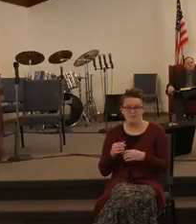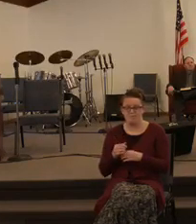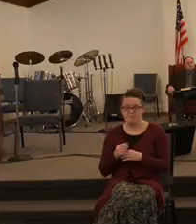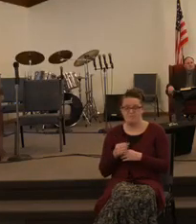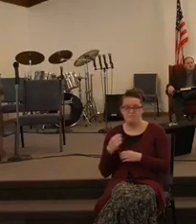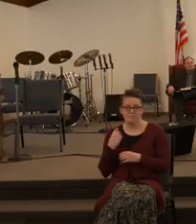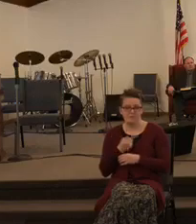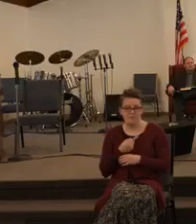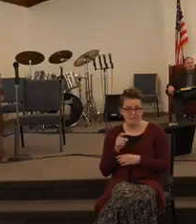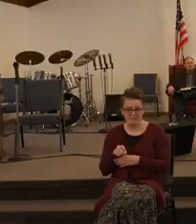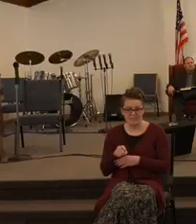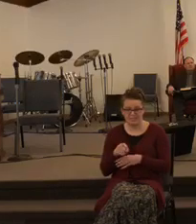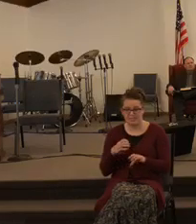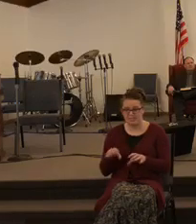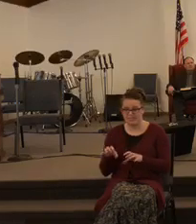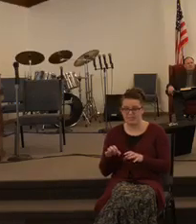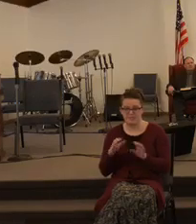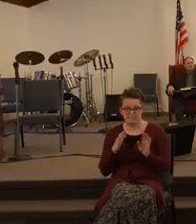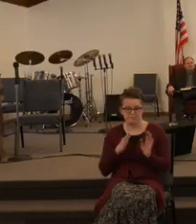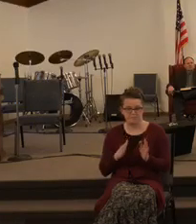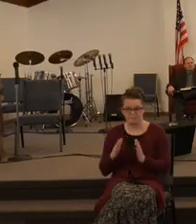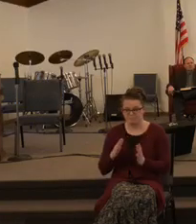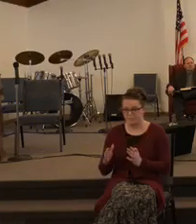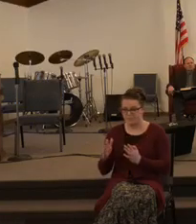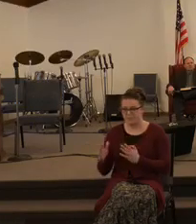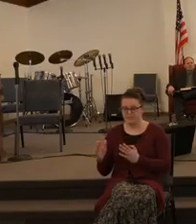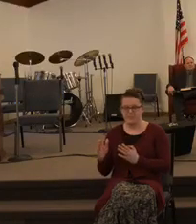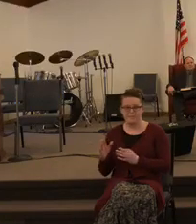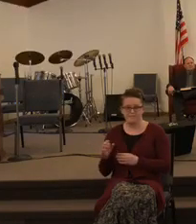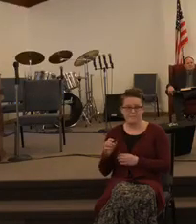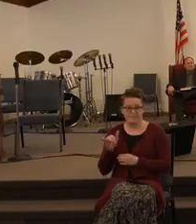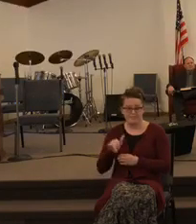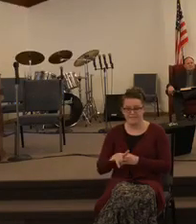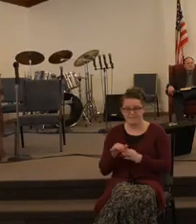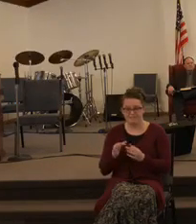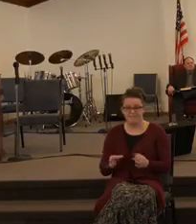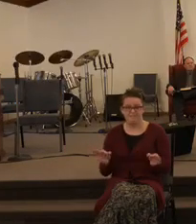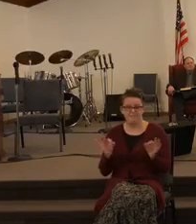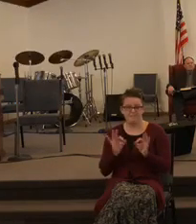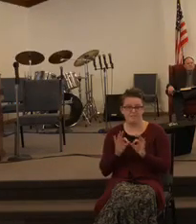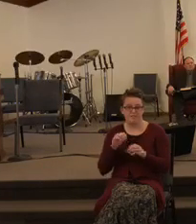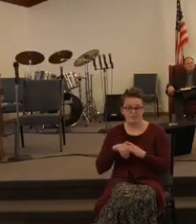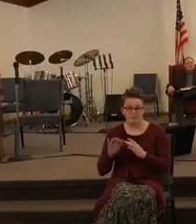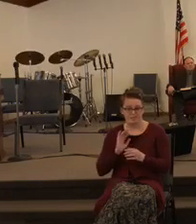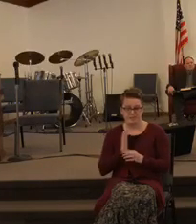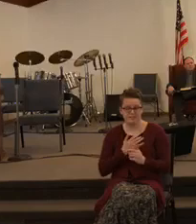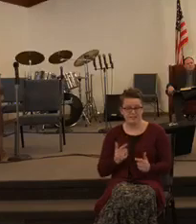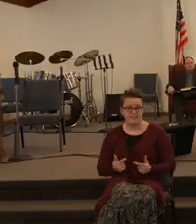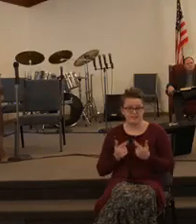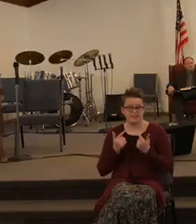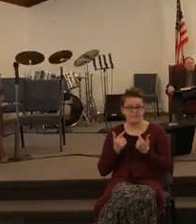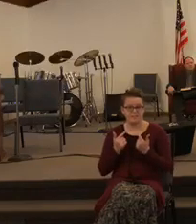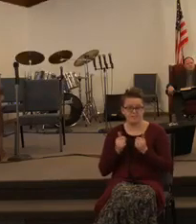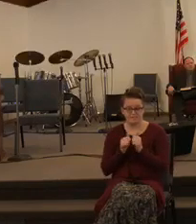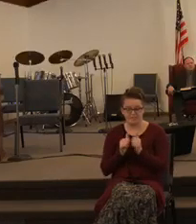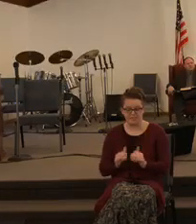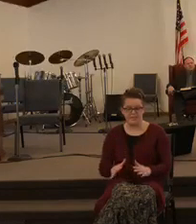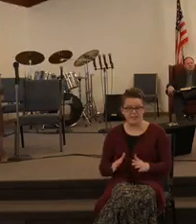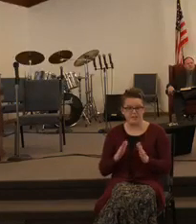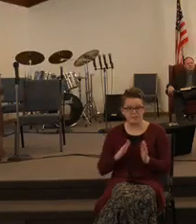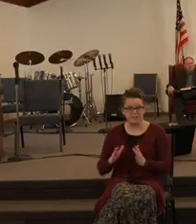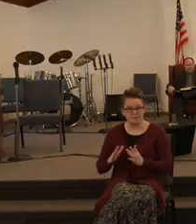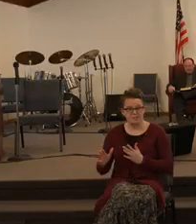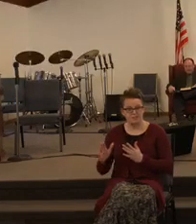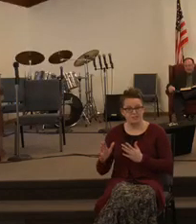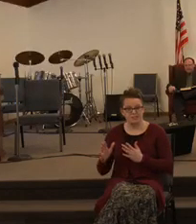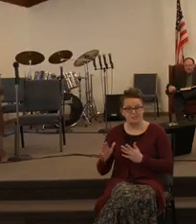is a tremendous key in our lives. Without preparation, we will